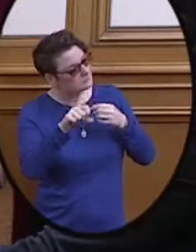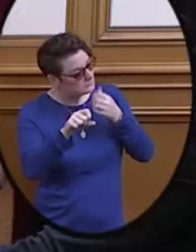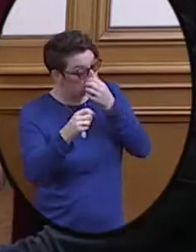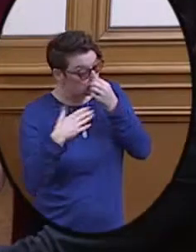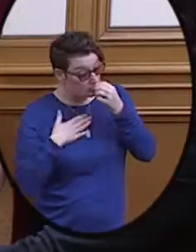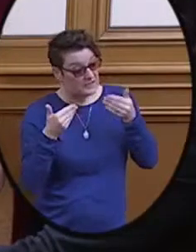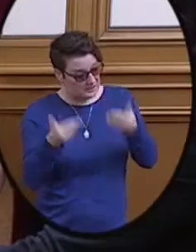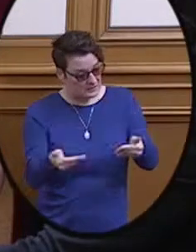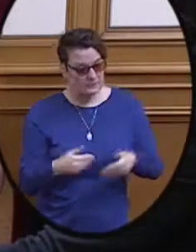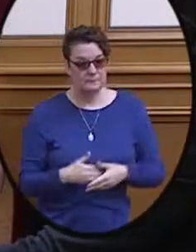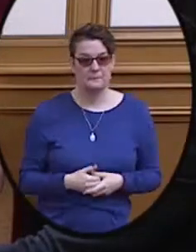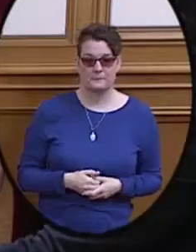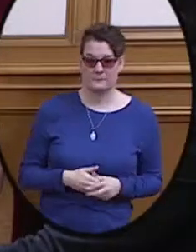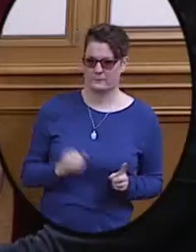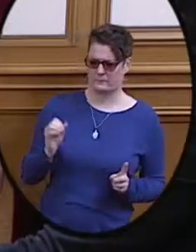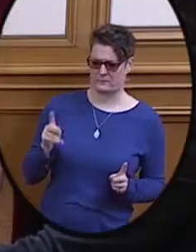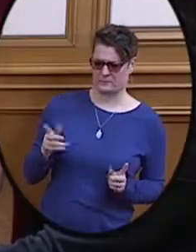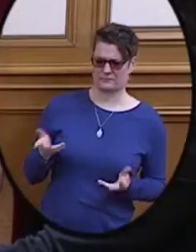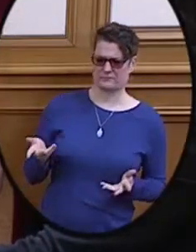Please continue. Okay.